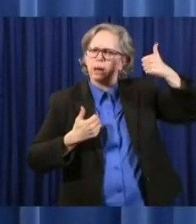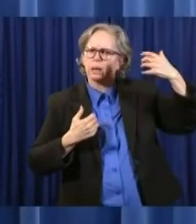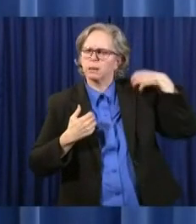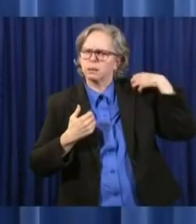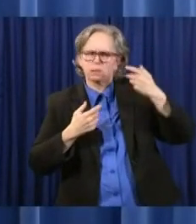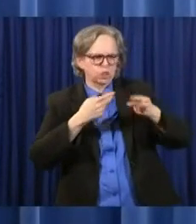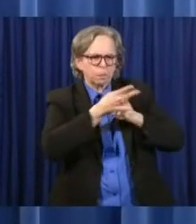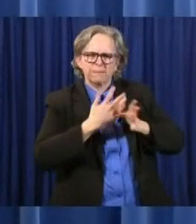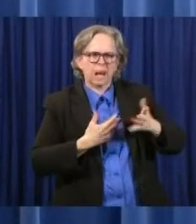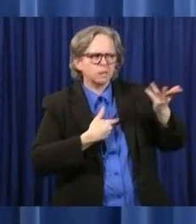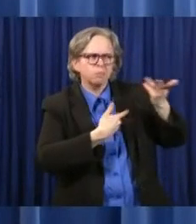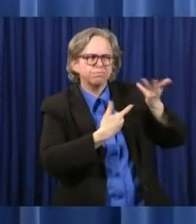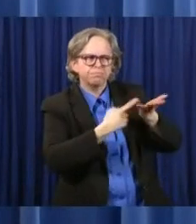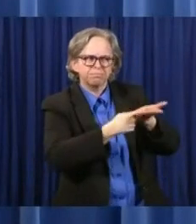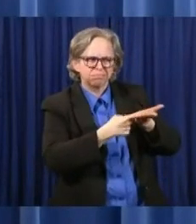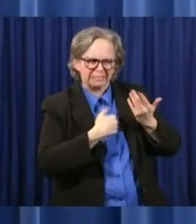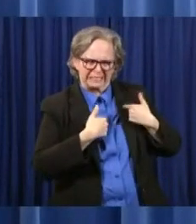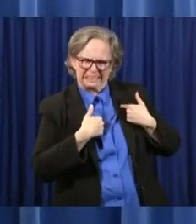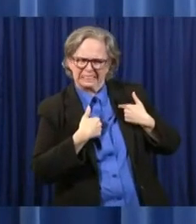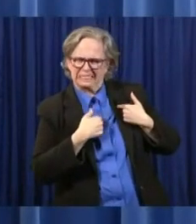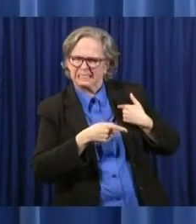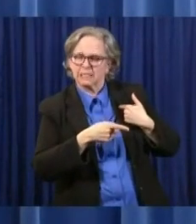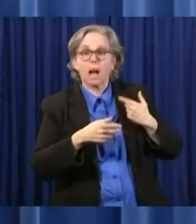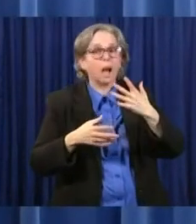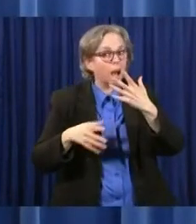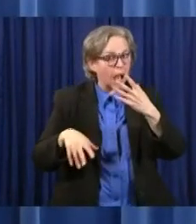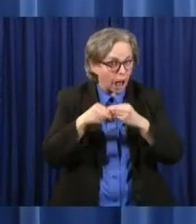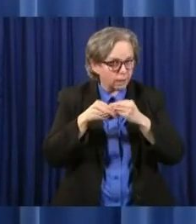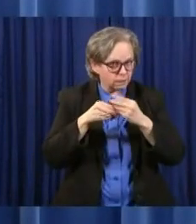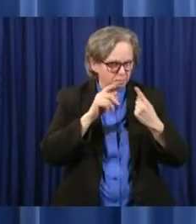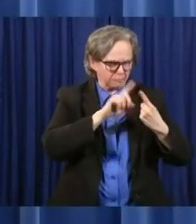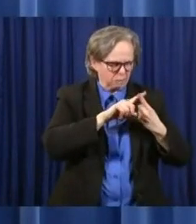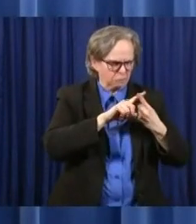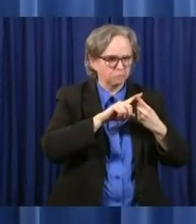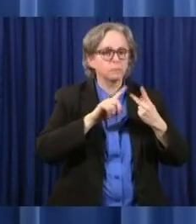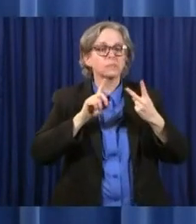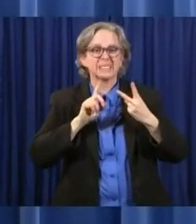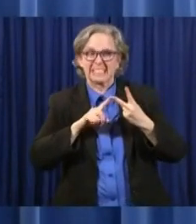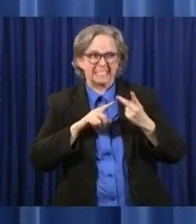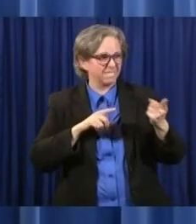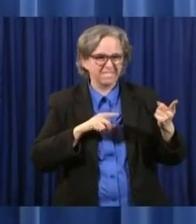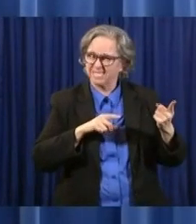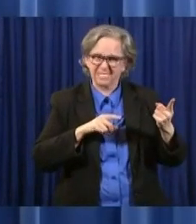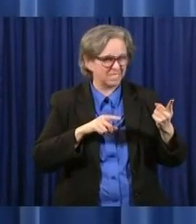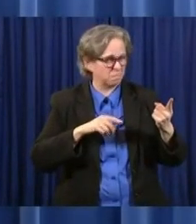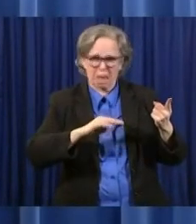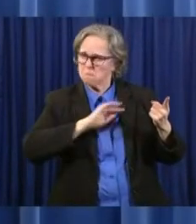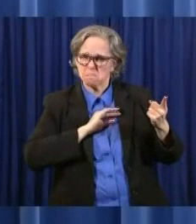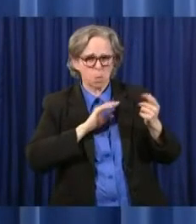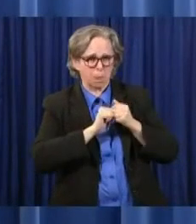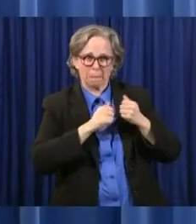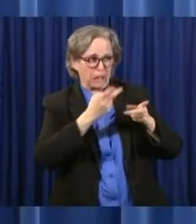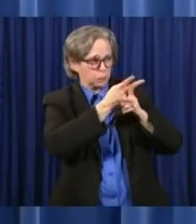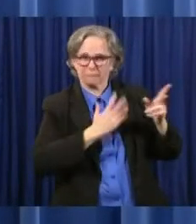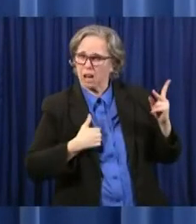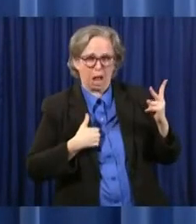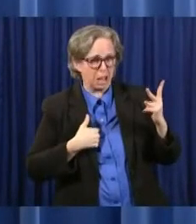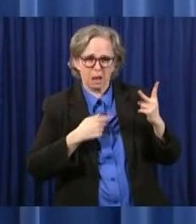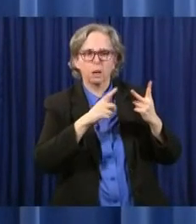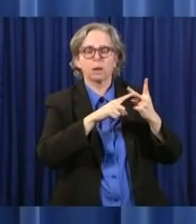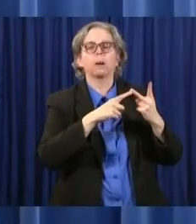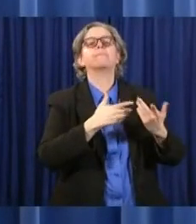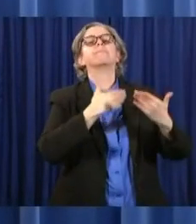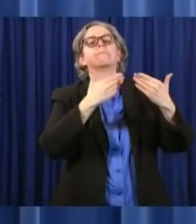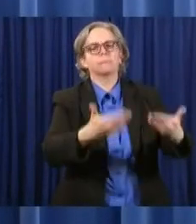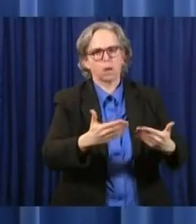But they also have the option, if that does not bring any kind of good results, to go to the local health department.